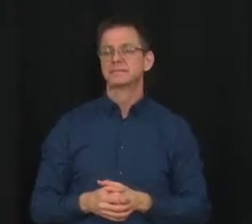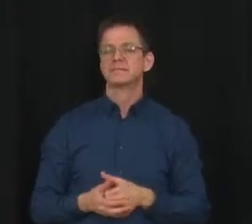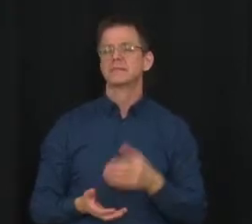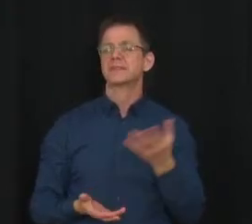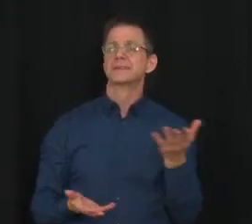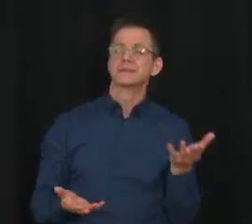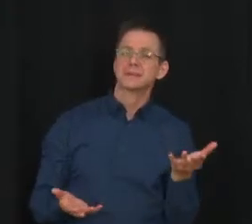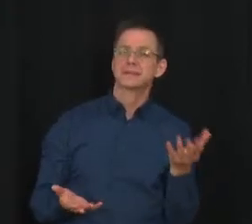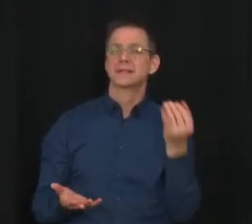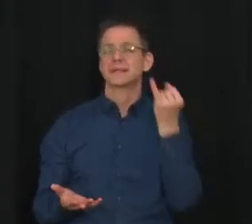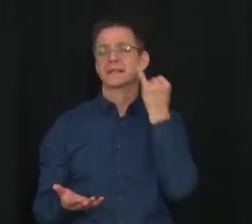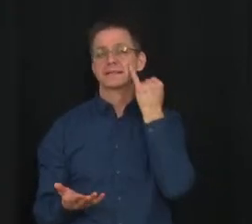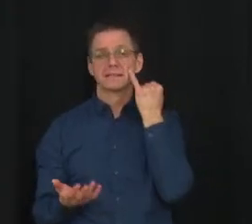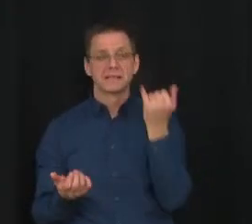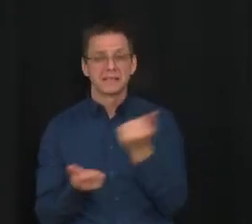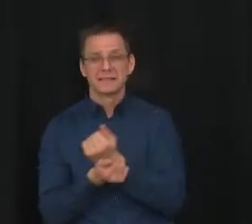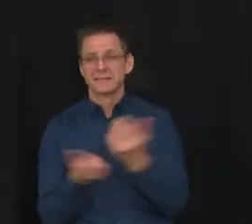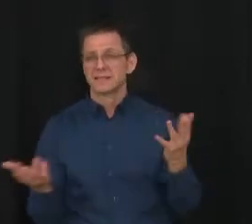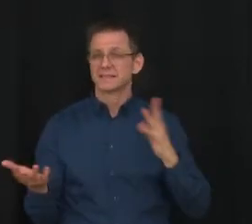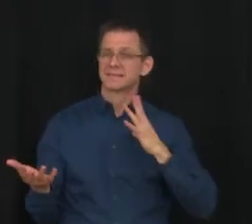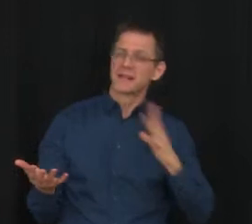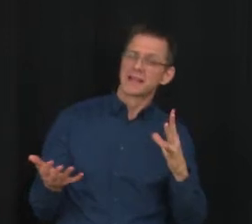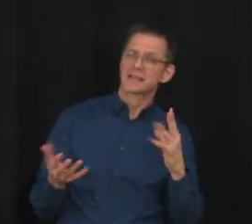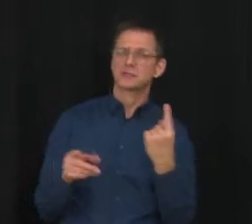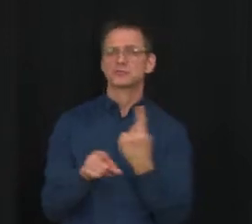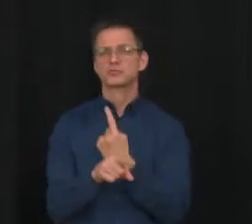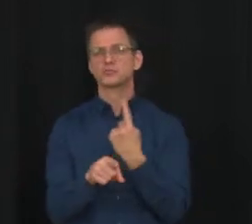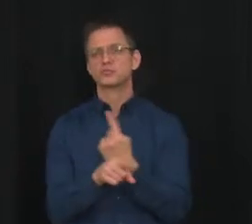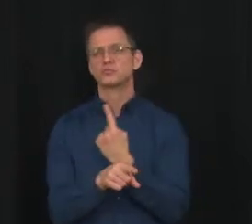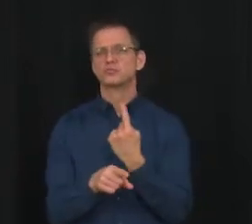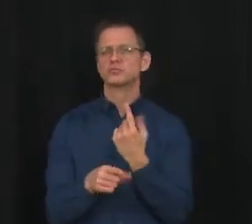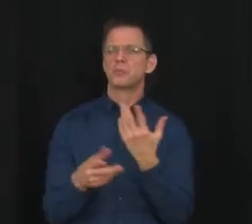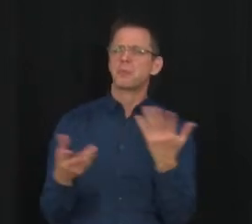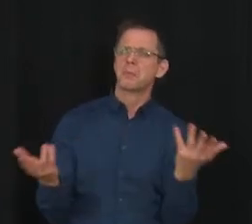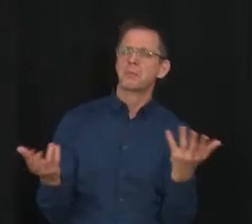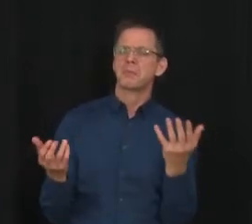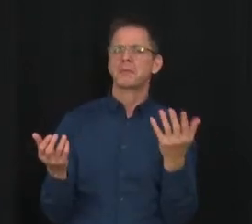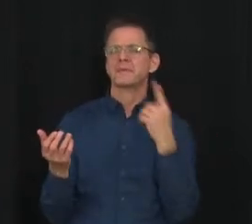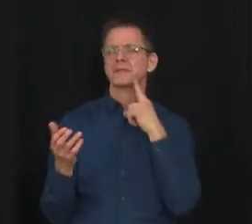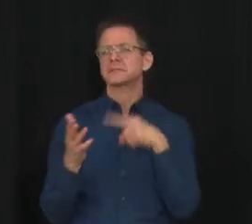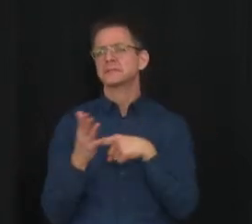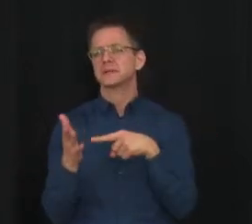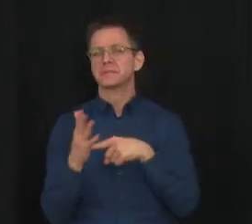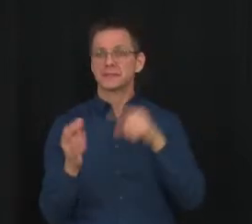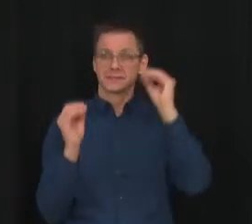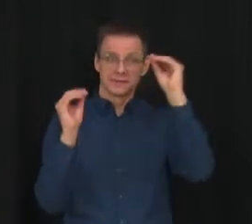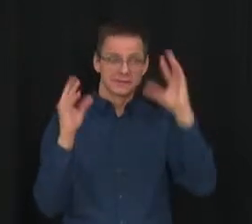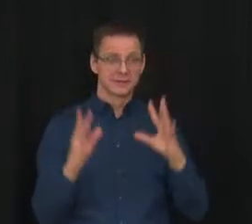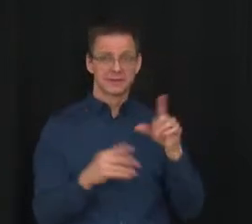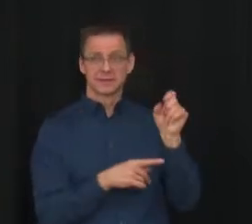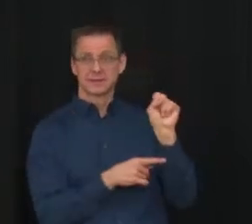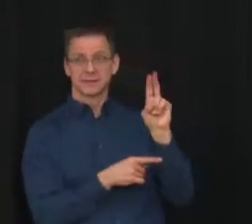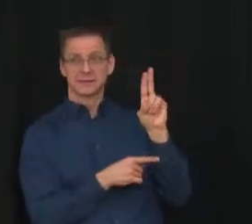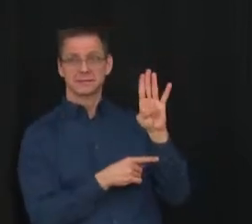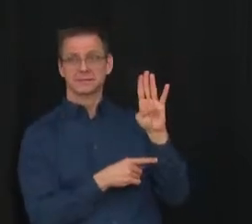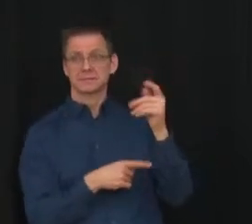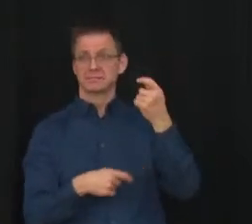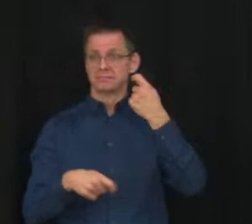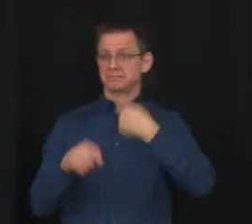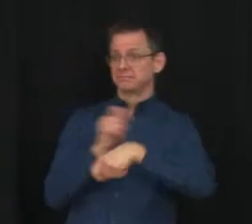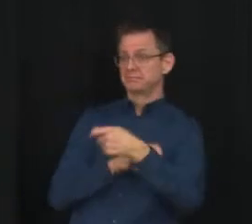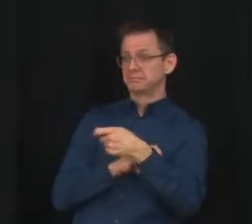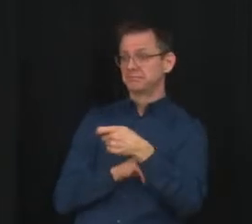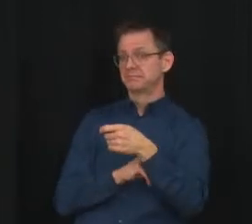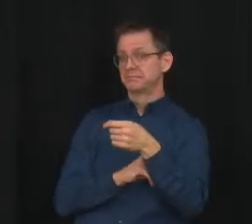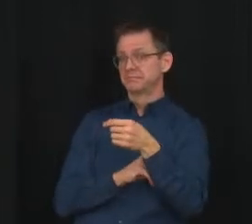they would continue on, provide the subs, et cetera. If, in fact, there are larger numbers, then we would look to them